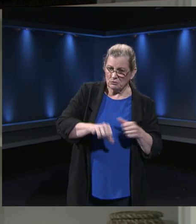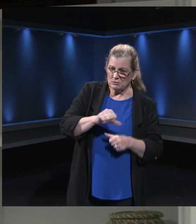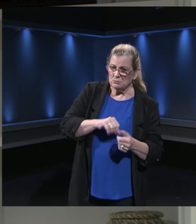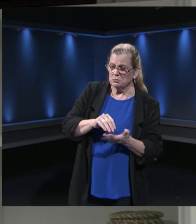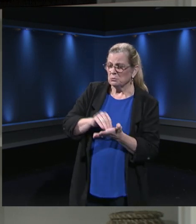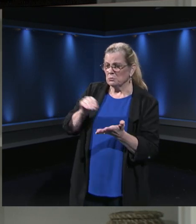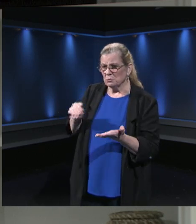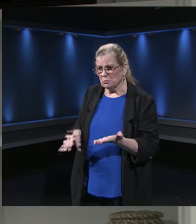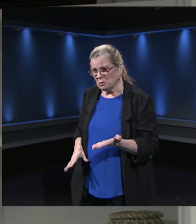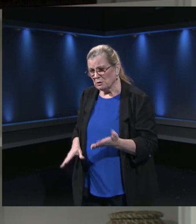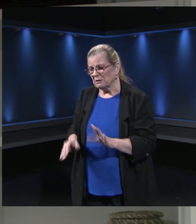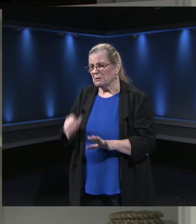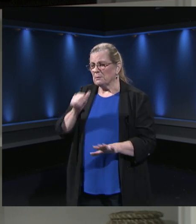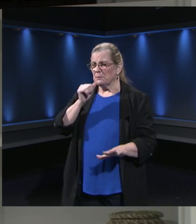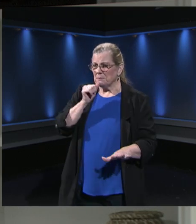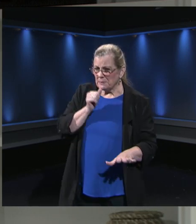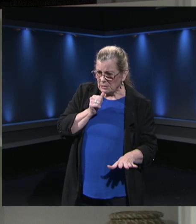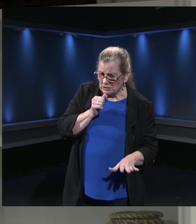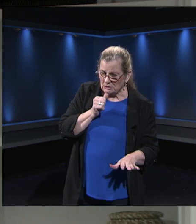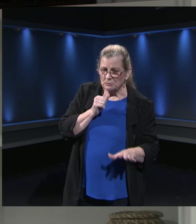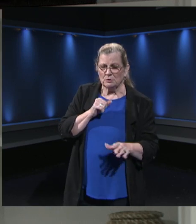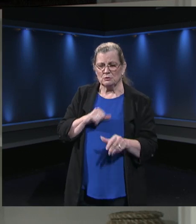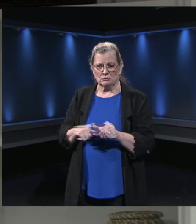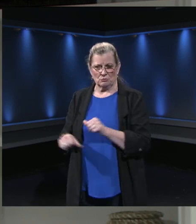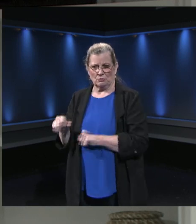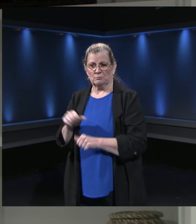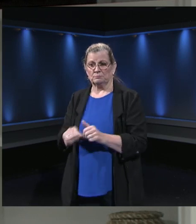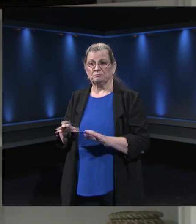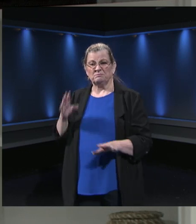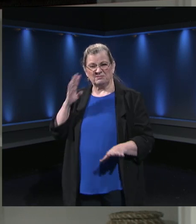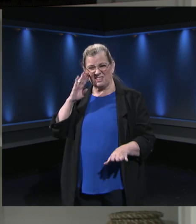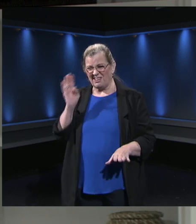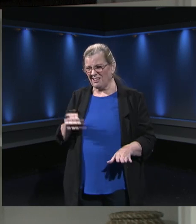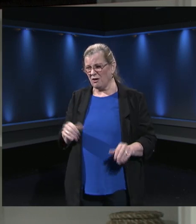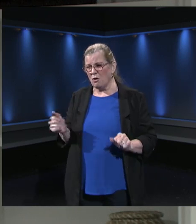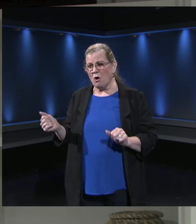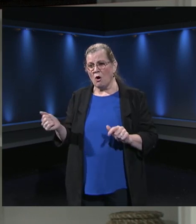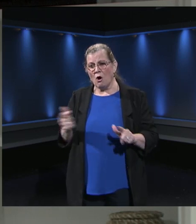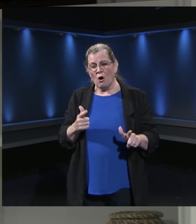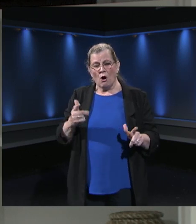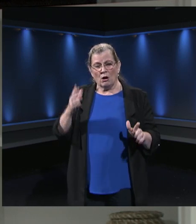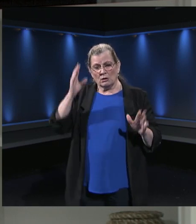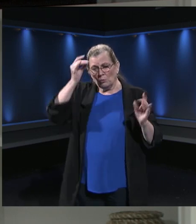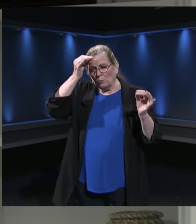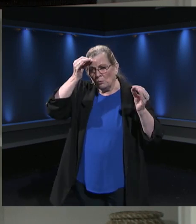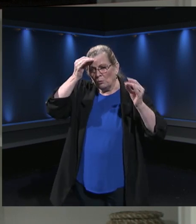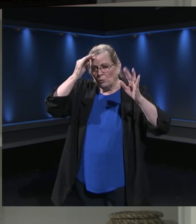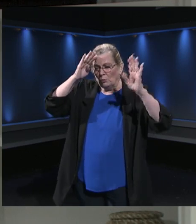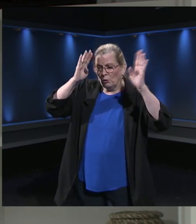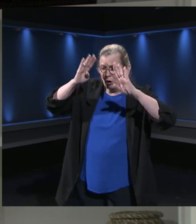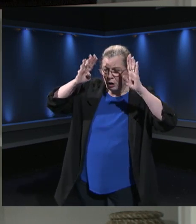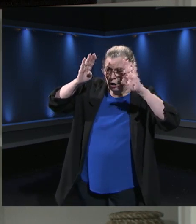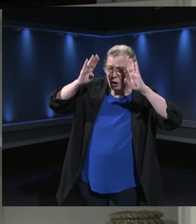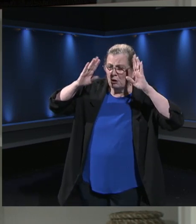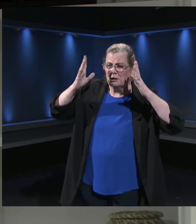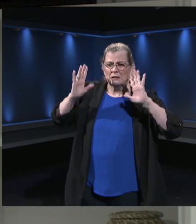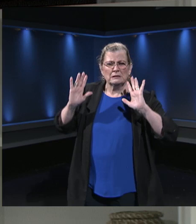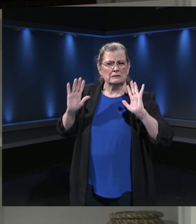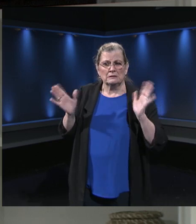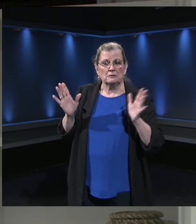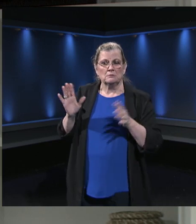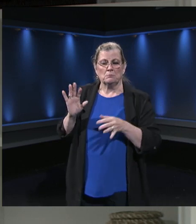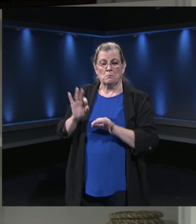know you have struggles and challenges and worries and we do too. But together, working together in partnership,